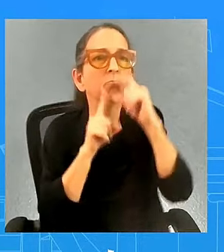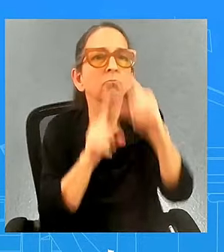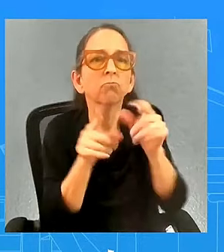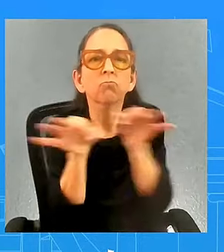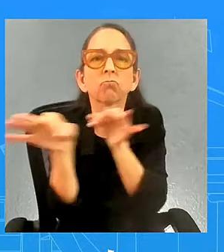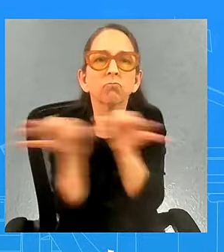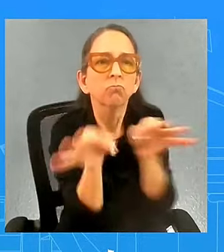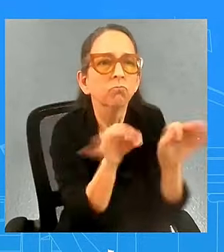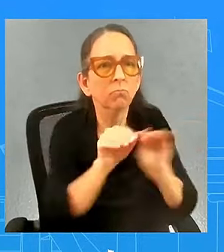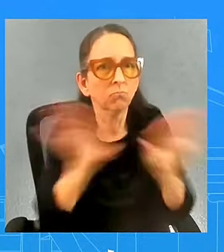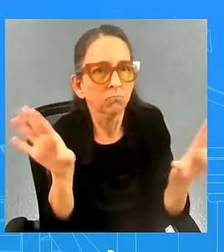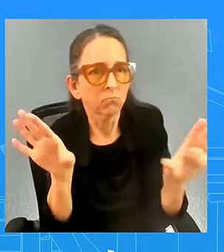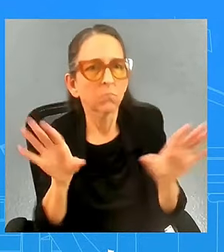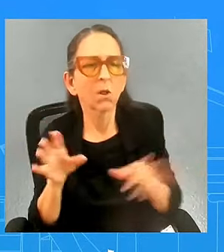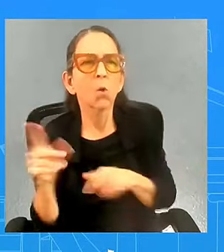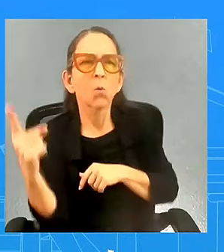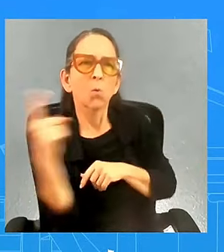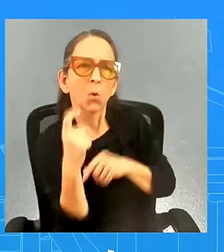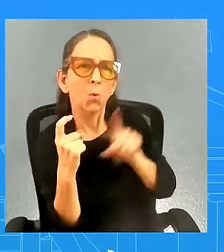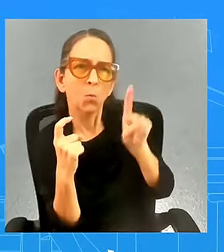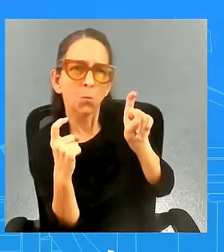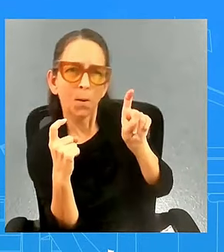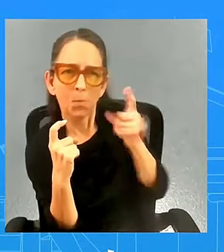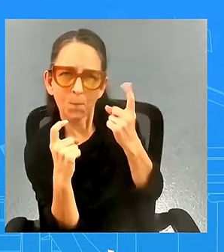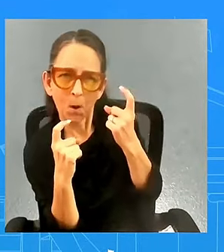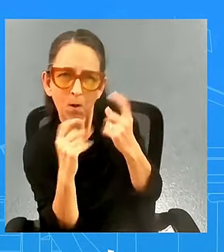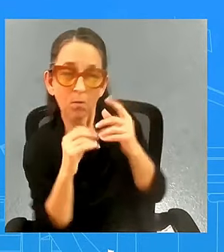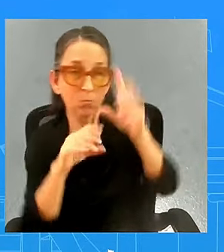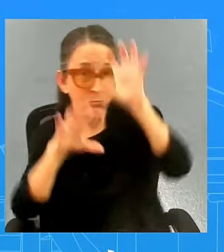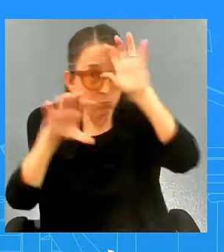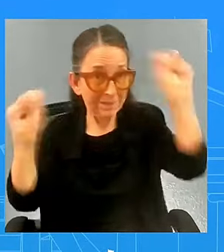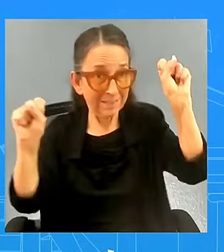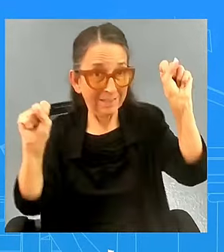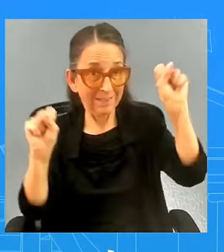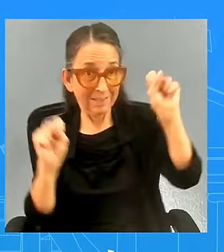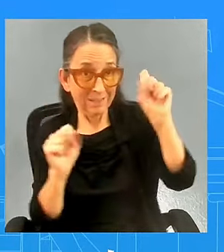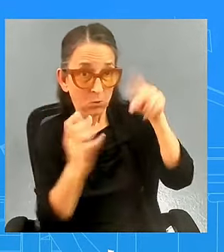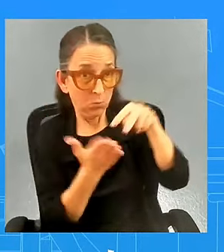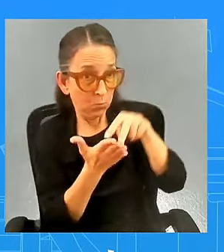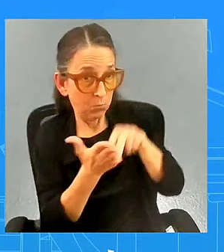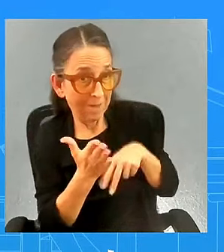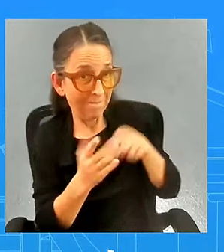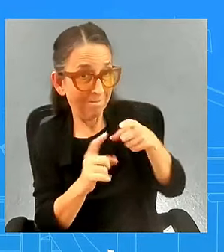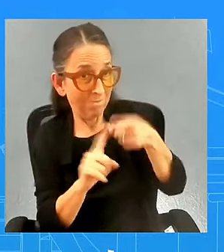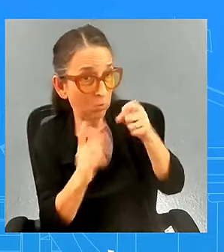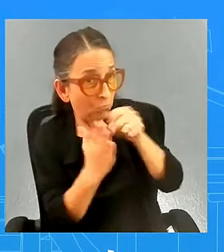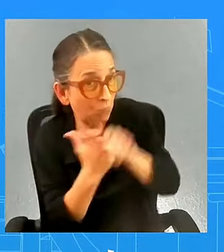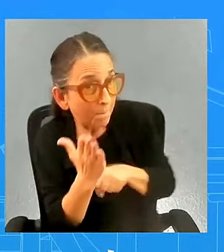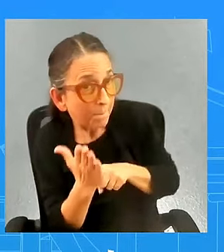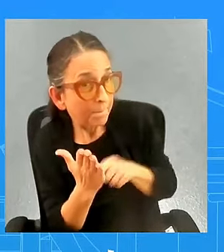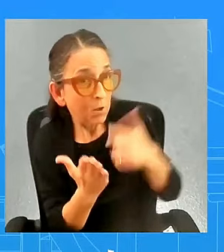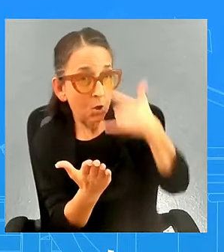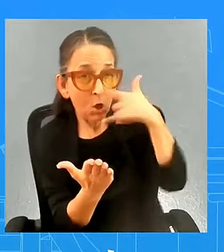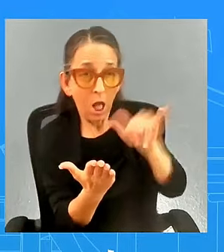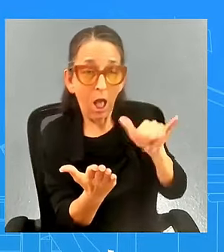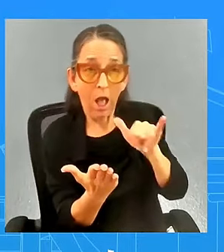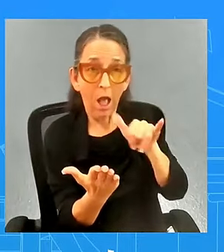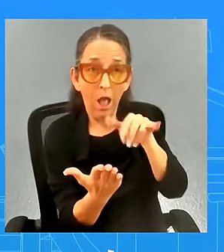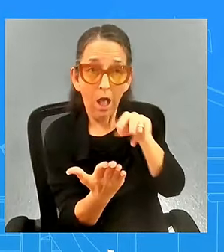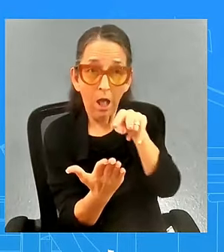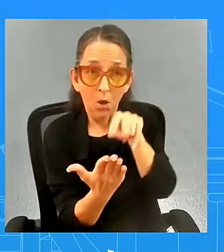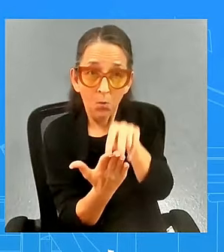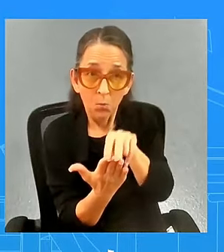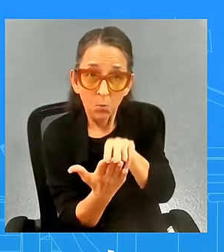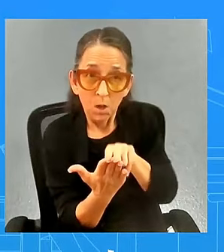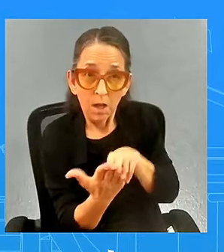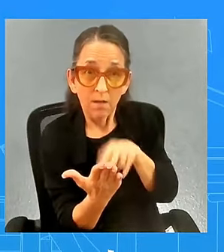um was the president reading from a script it looked like he was reading from notes um did he did so